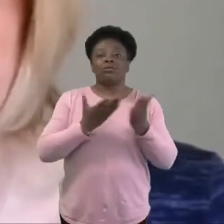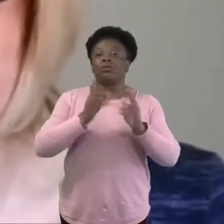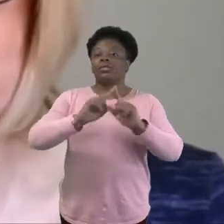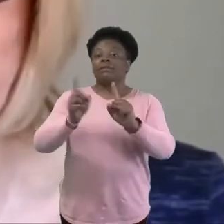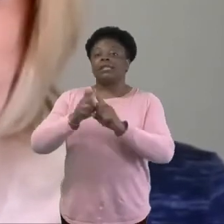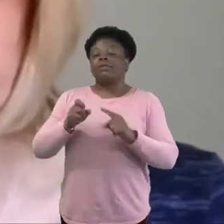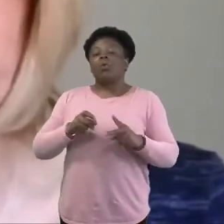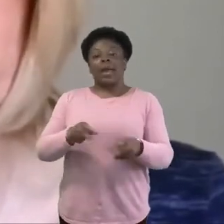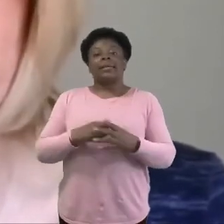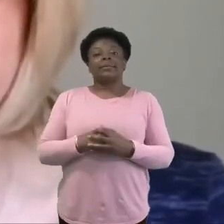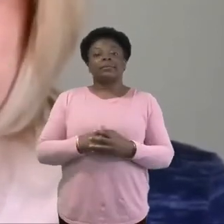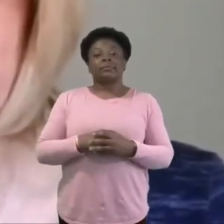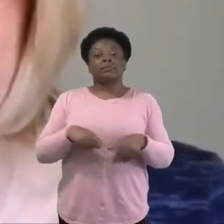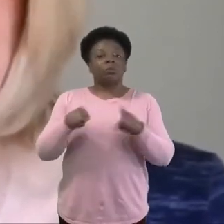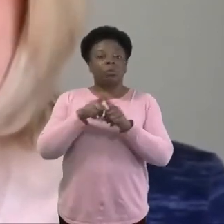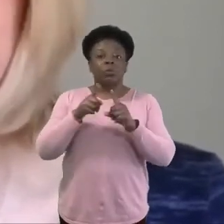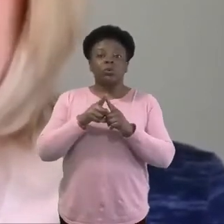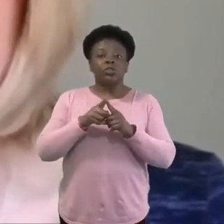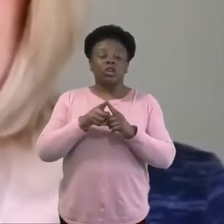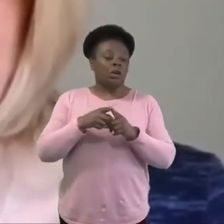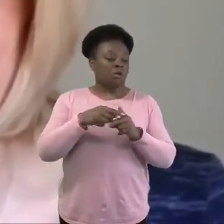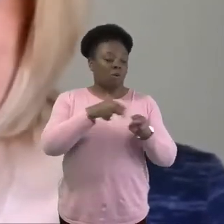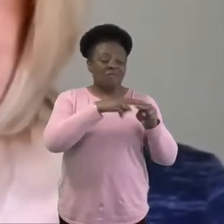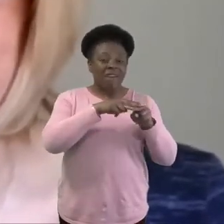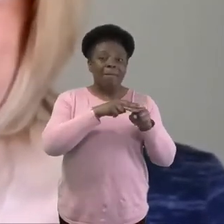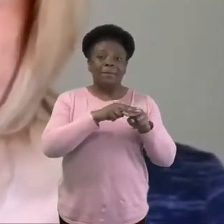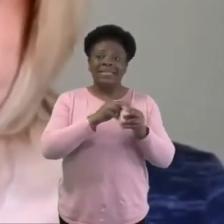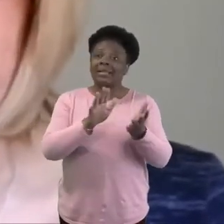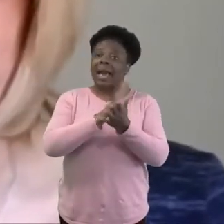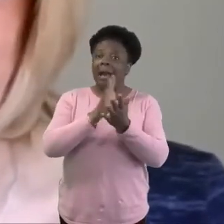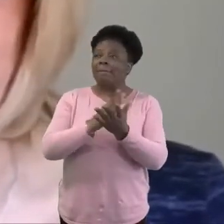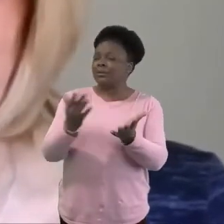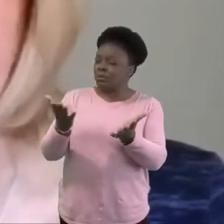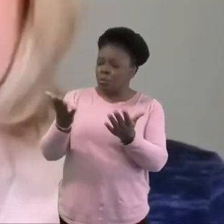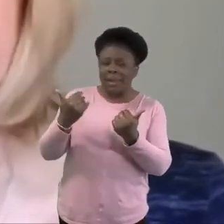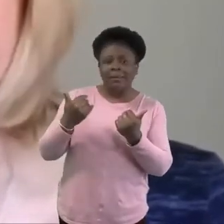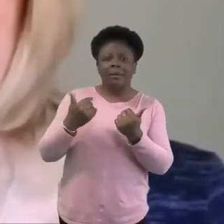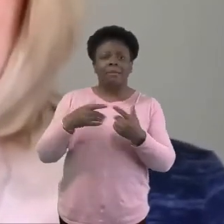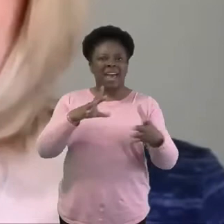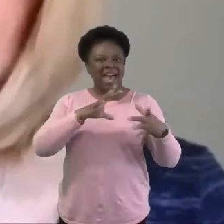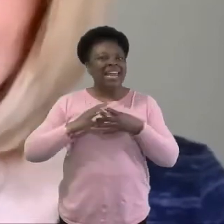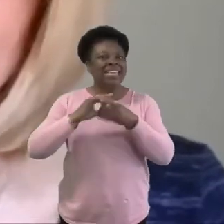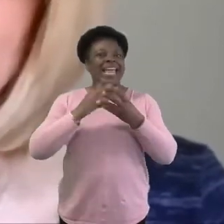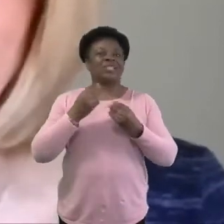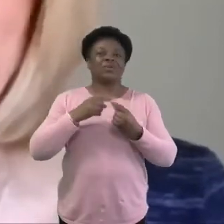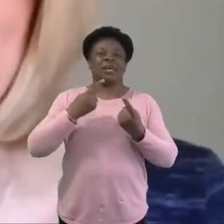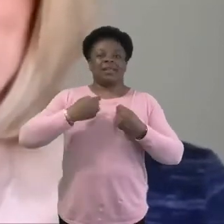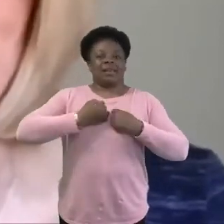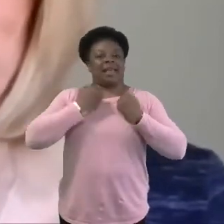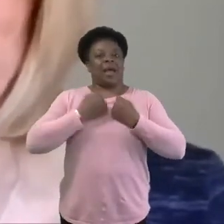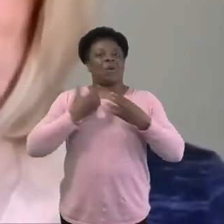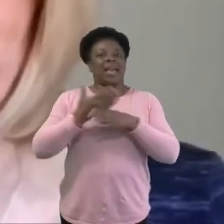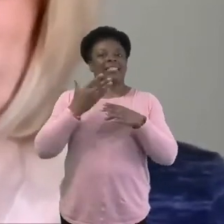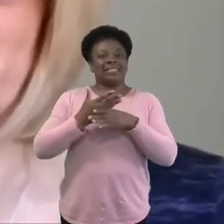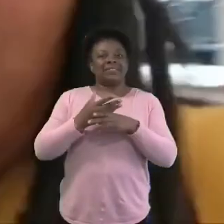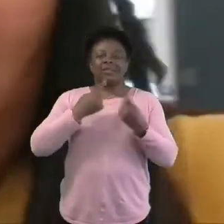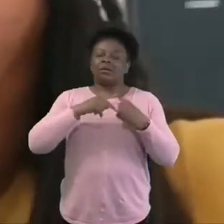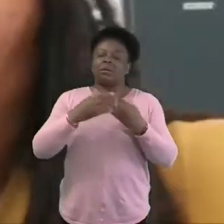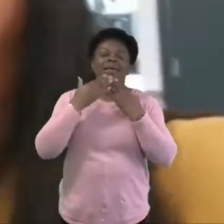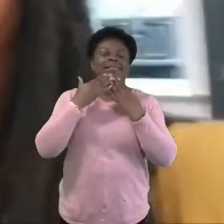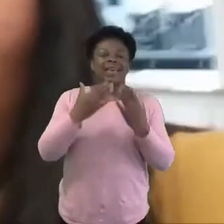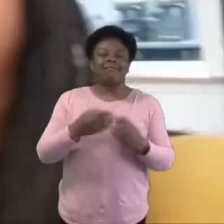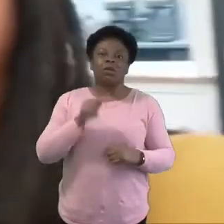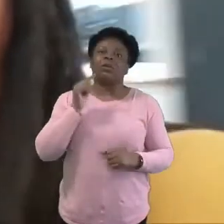seeing families welcoming us, engaging with the faith activities we deliver and being thankful for them has been a joy.